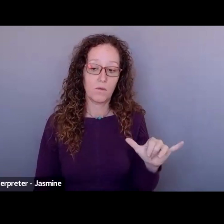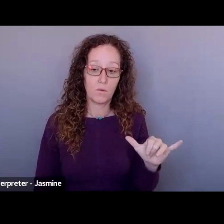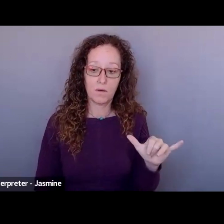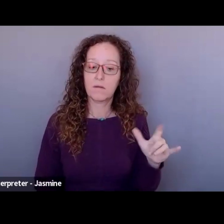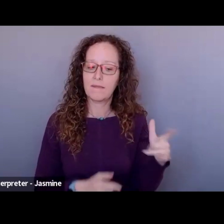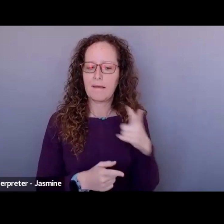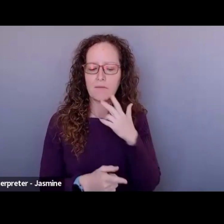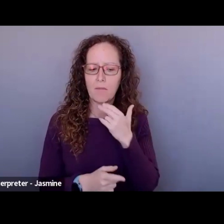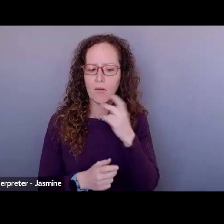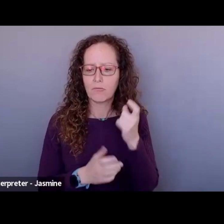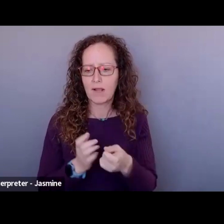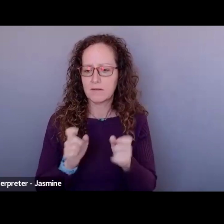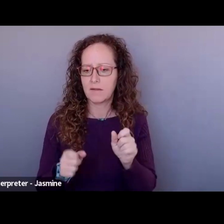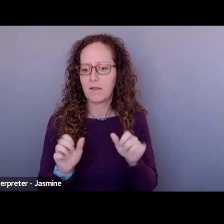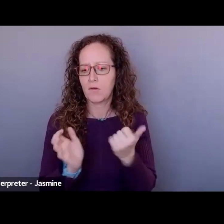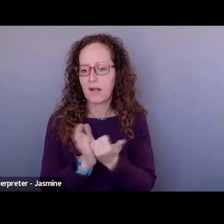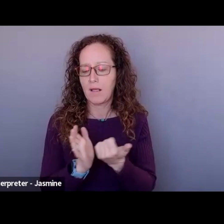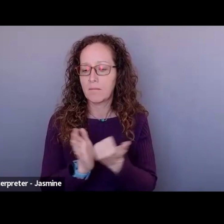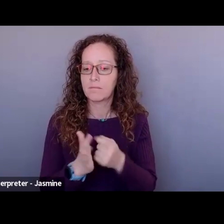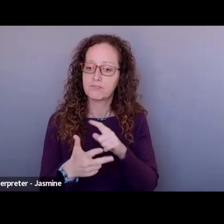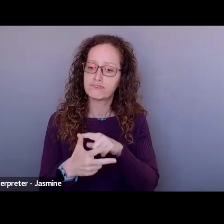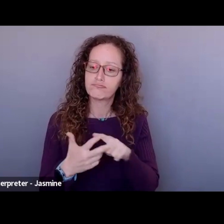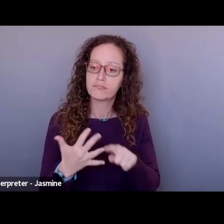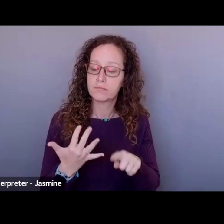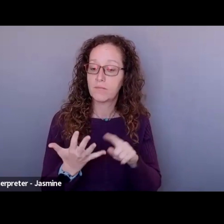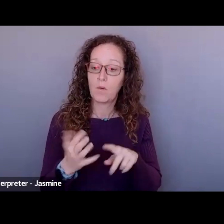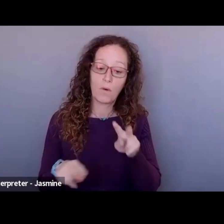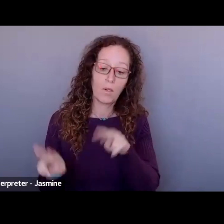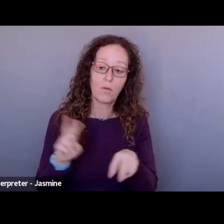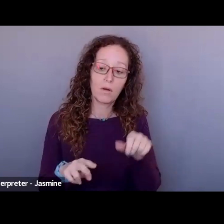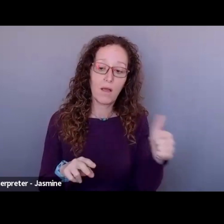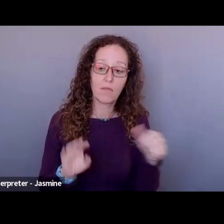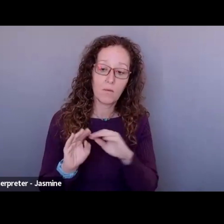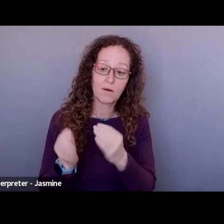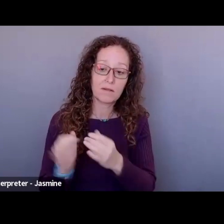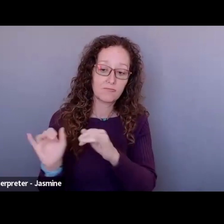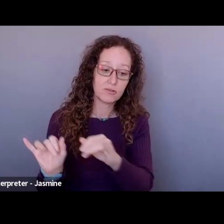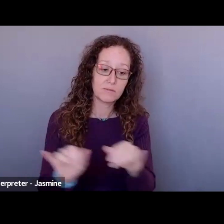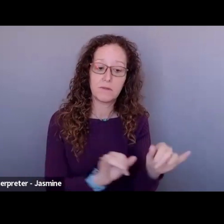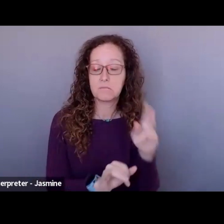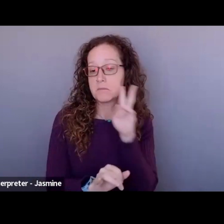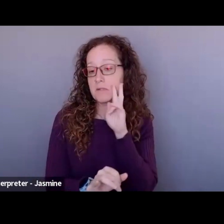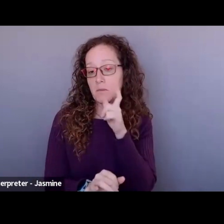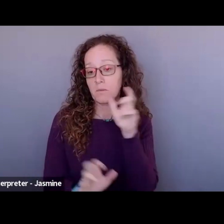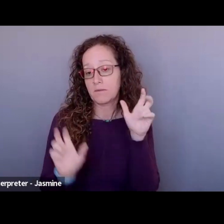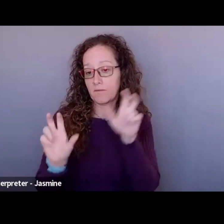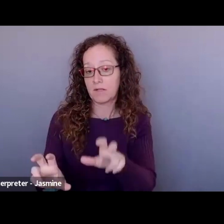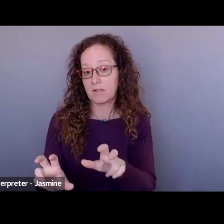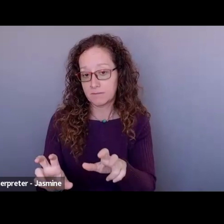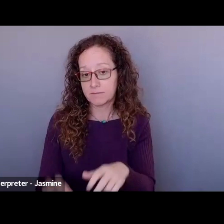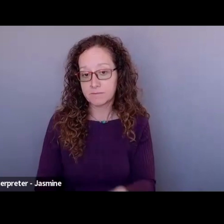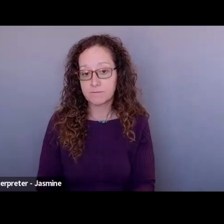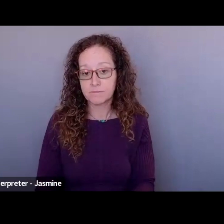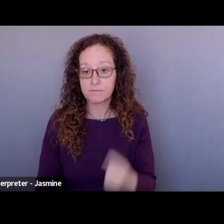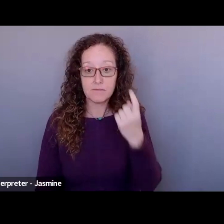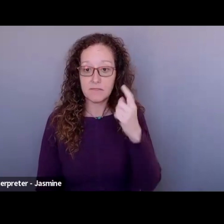options and look at organizations that are similar and see who funds them. because somebody is funding them and also